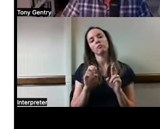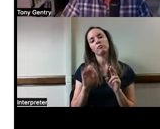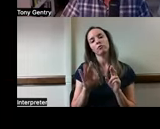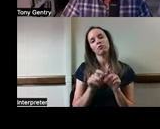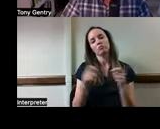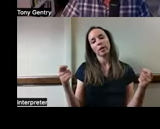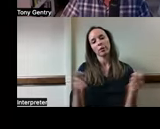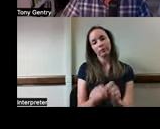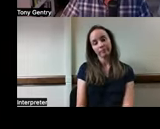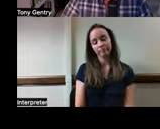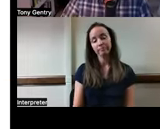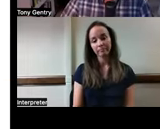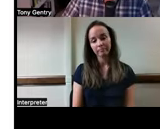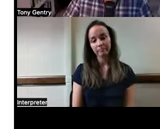day.